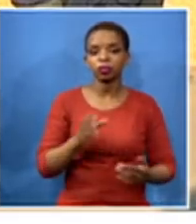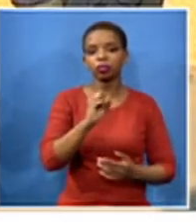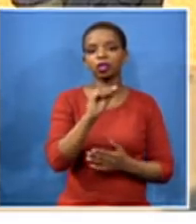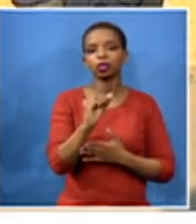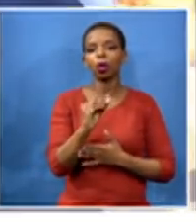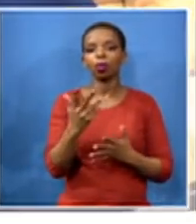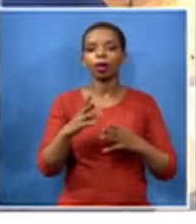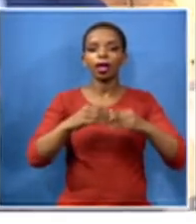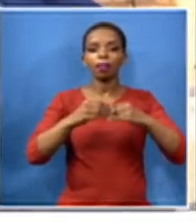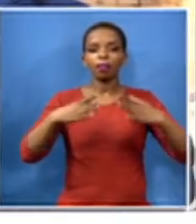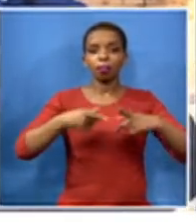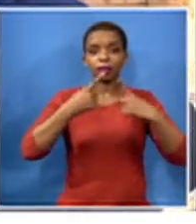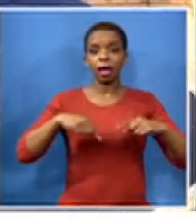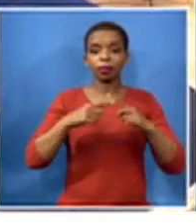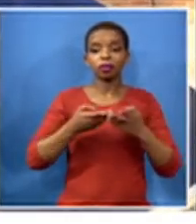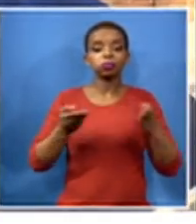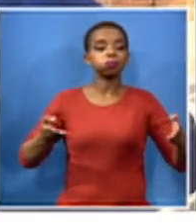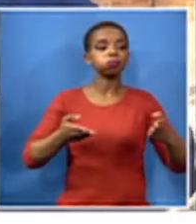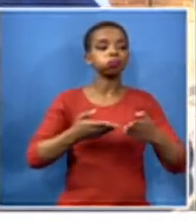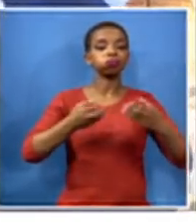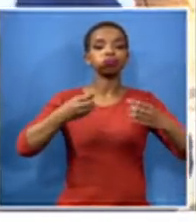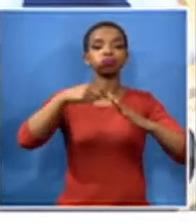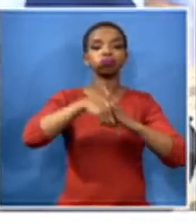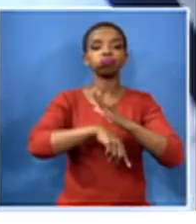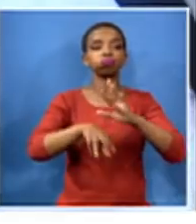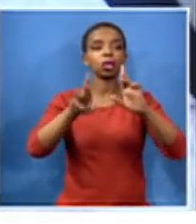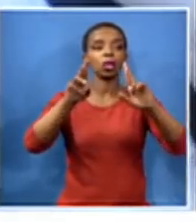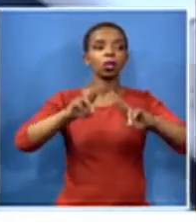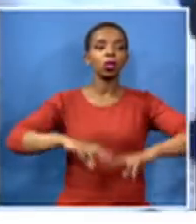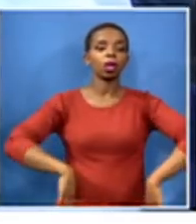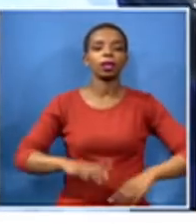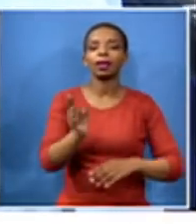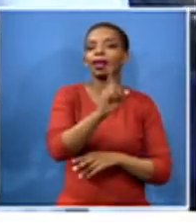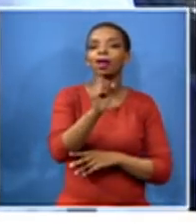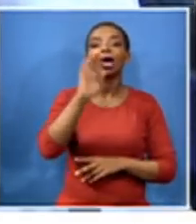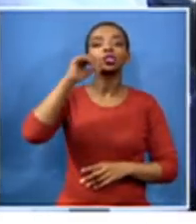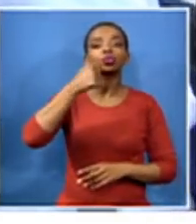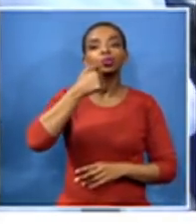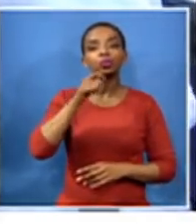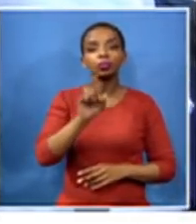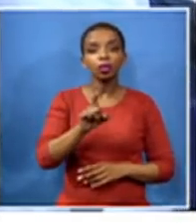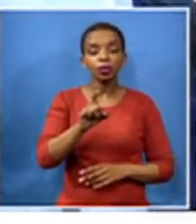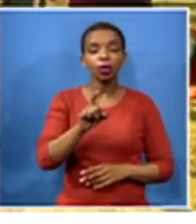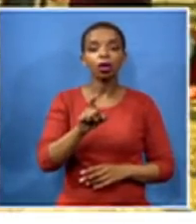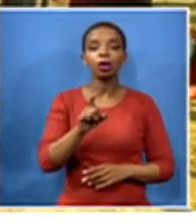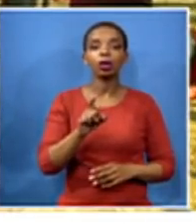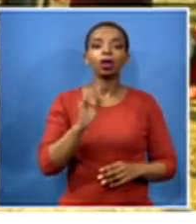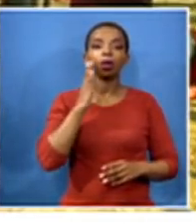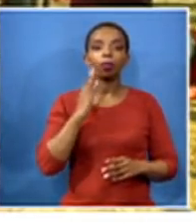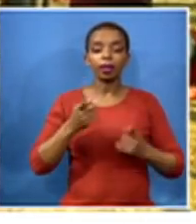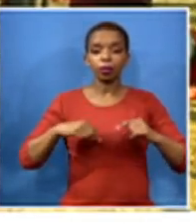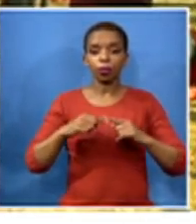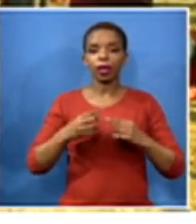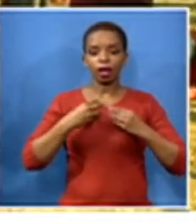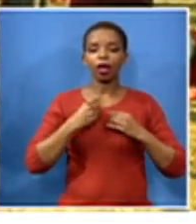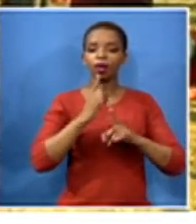ground they must not lose hope tomorrow we'll be having a intuitive uh a answer for them